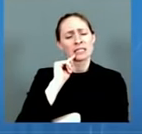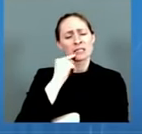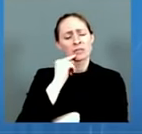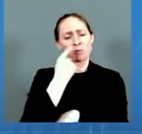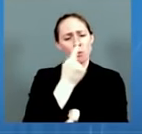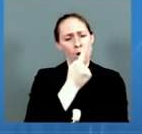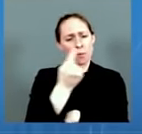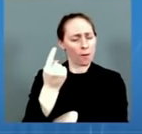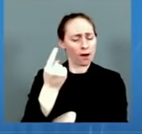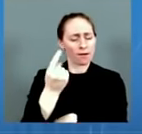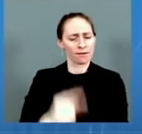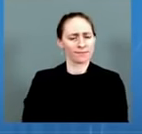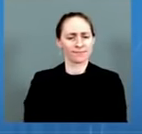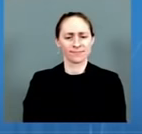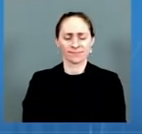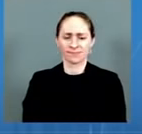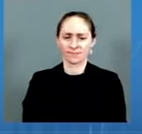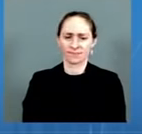Journal.